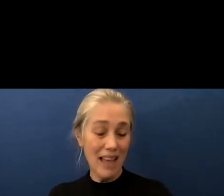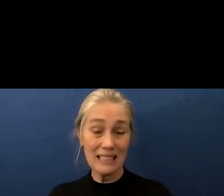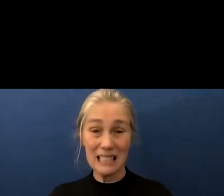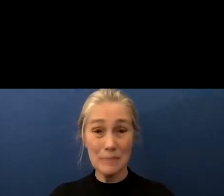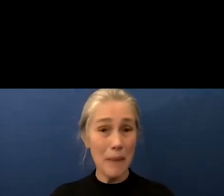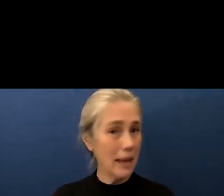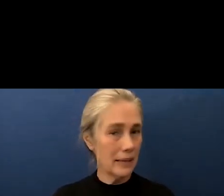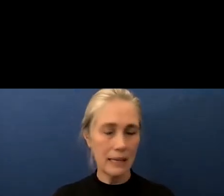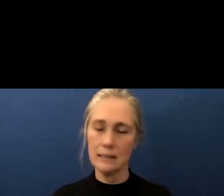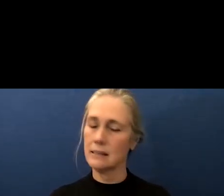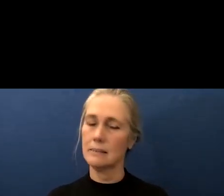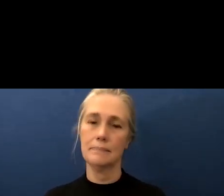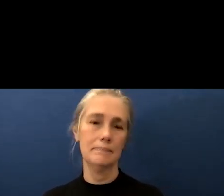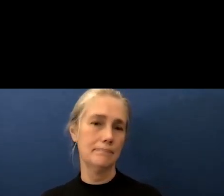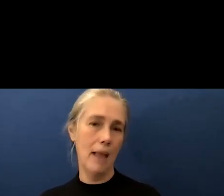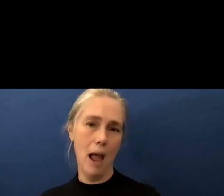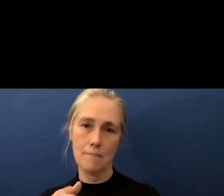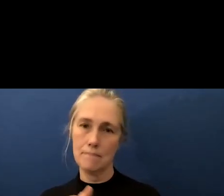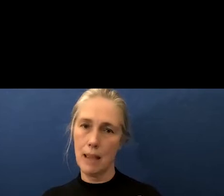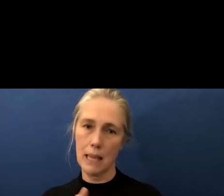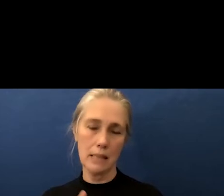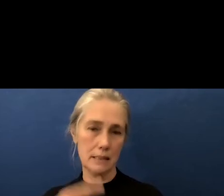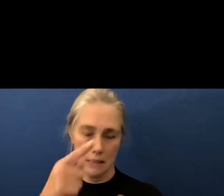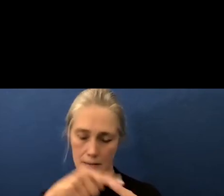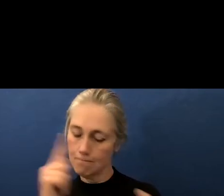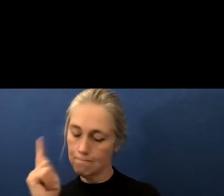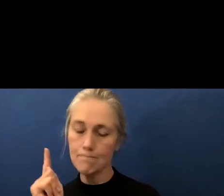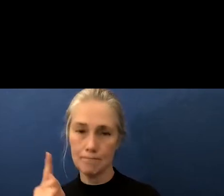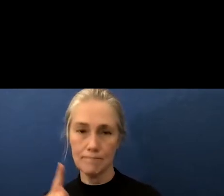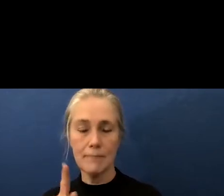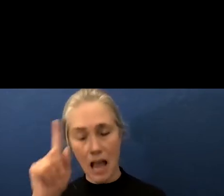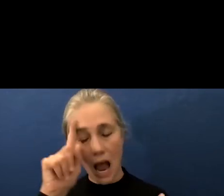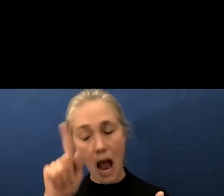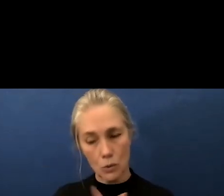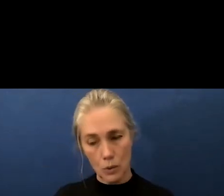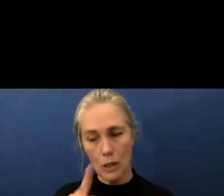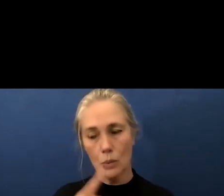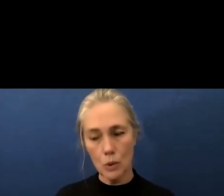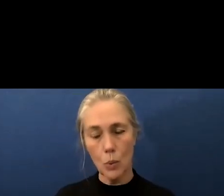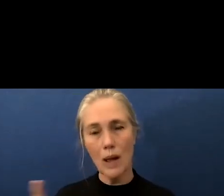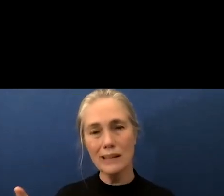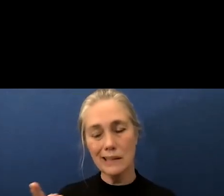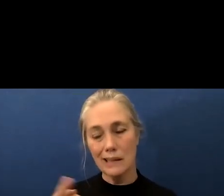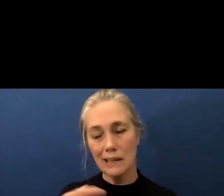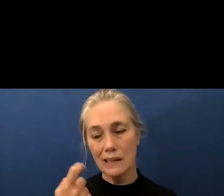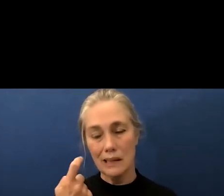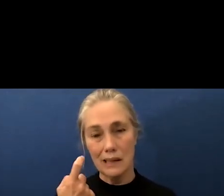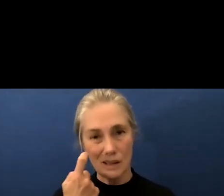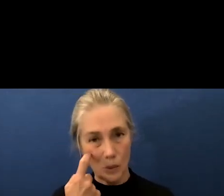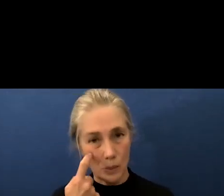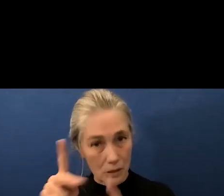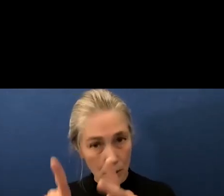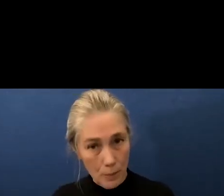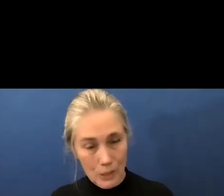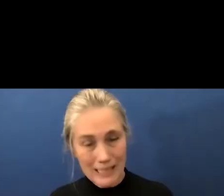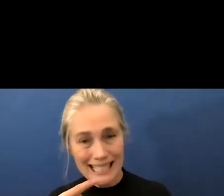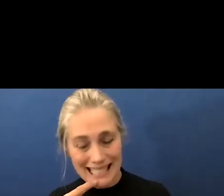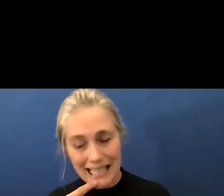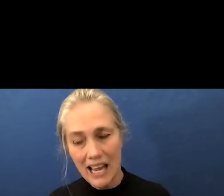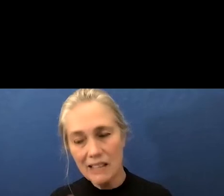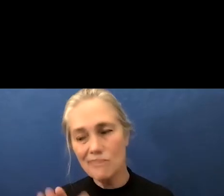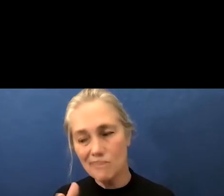uh basically agree with what the previous uh commenter said more or less